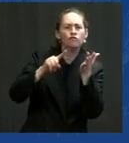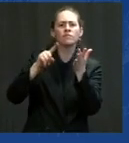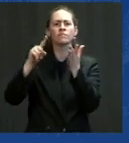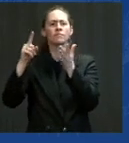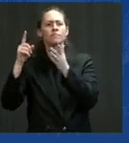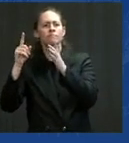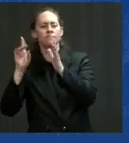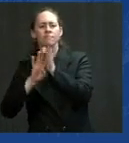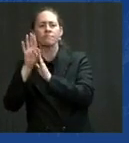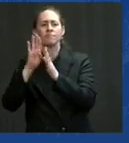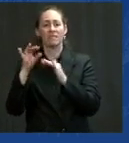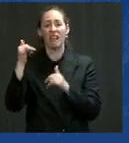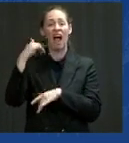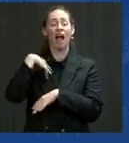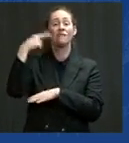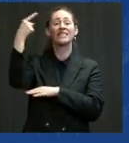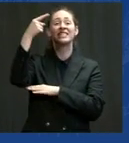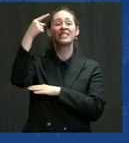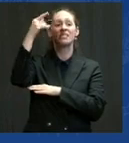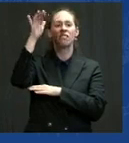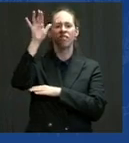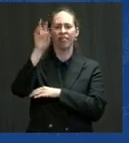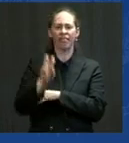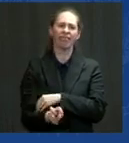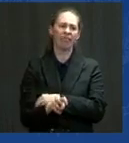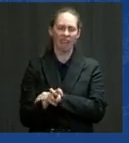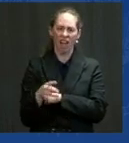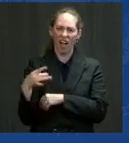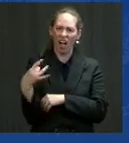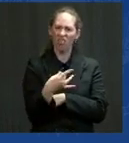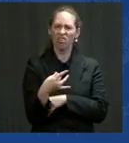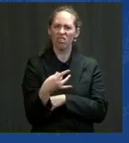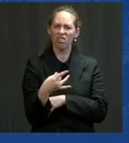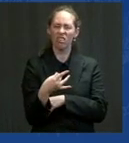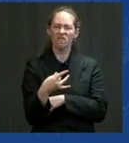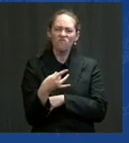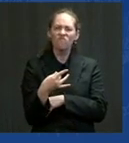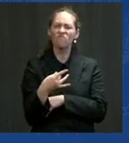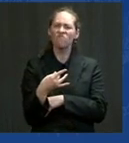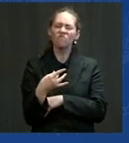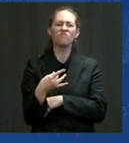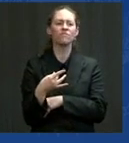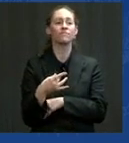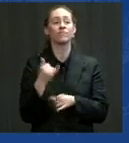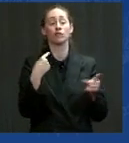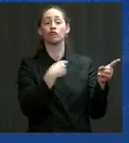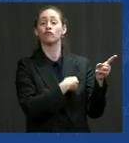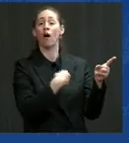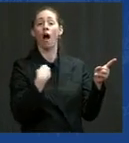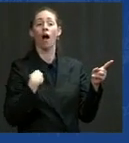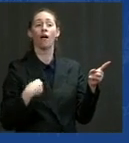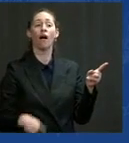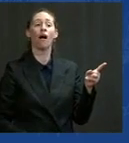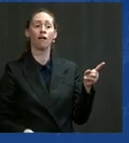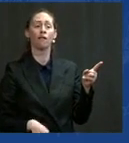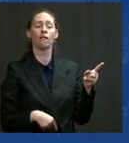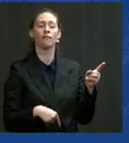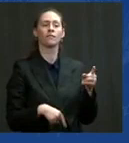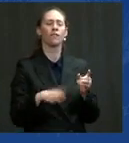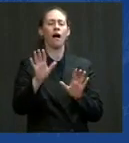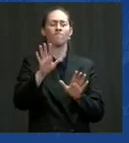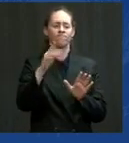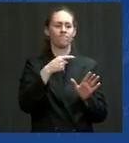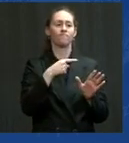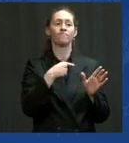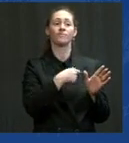now number eight in the world. Number eight in the world. China was number — or, excuse me, we're — China was